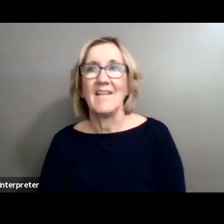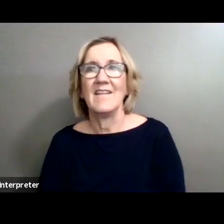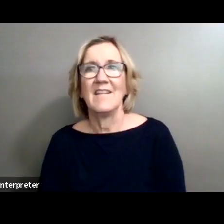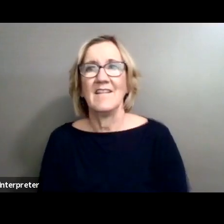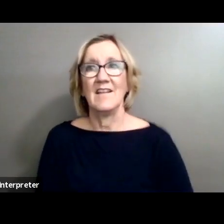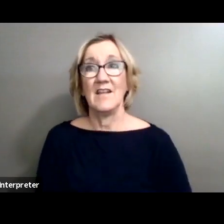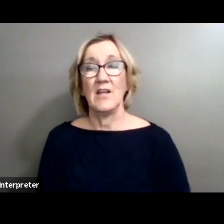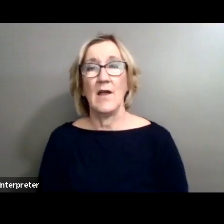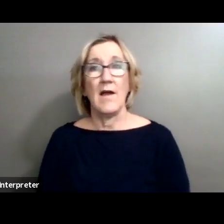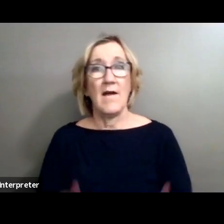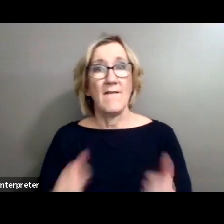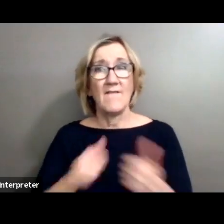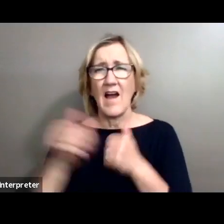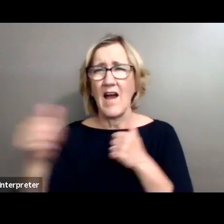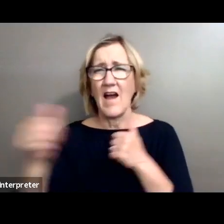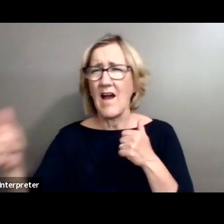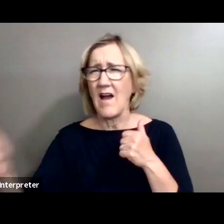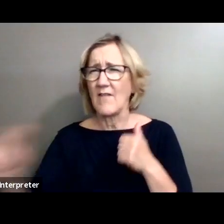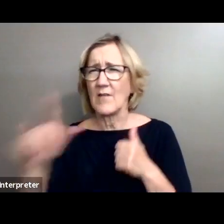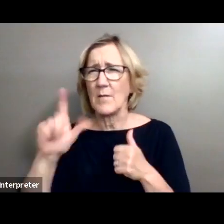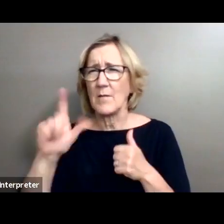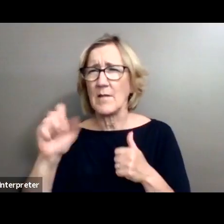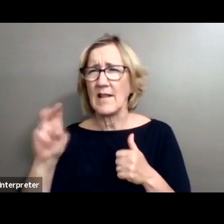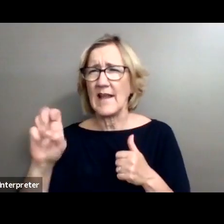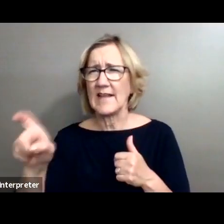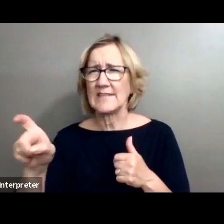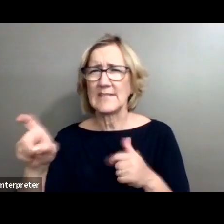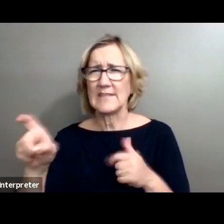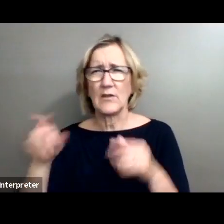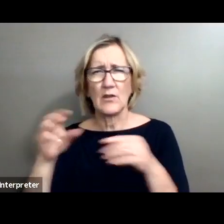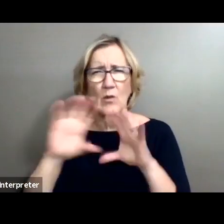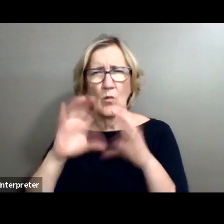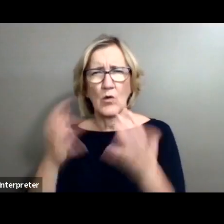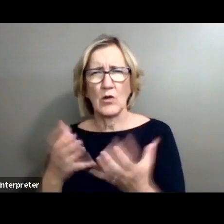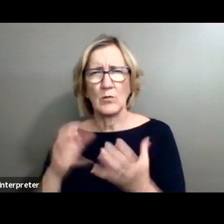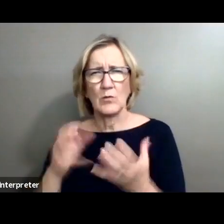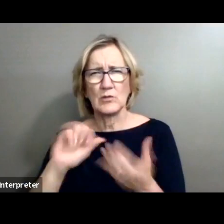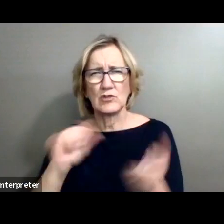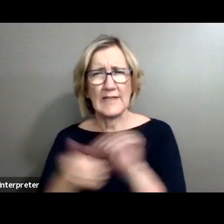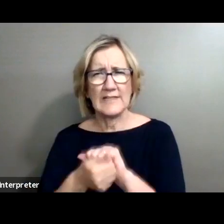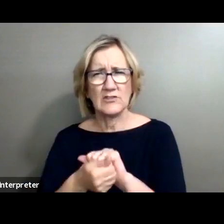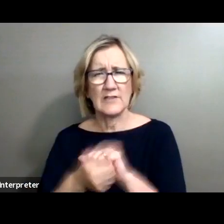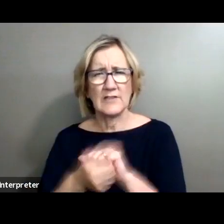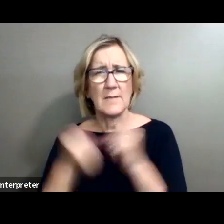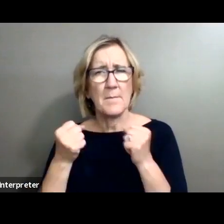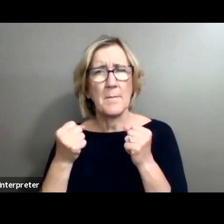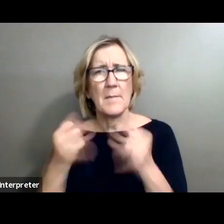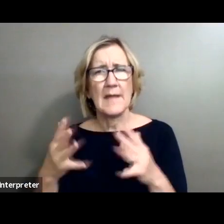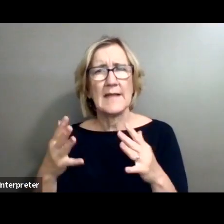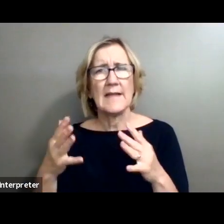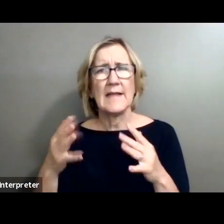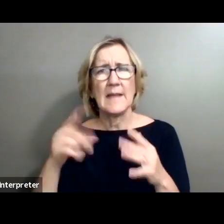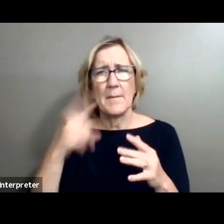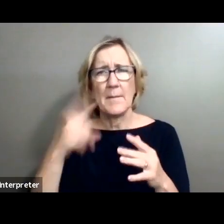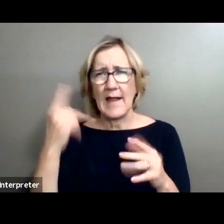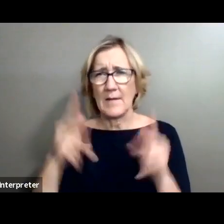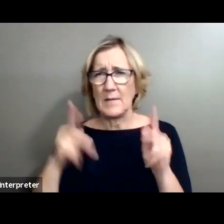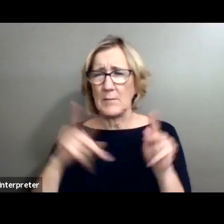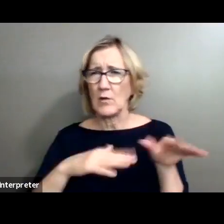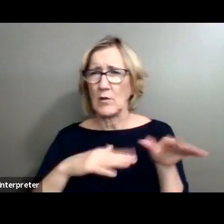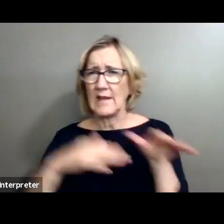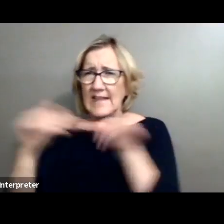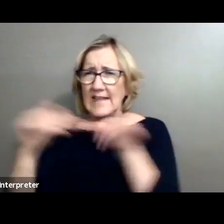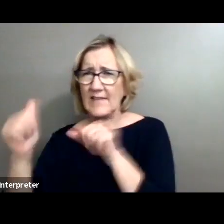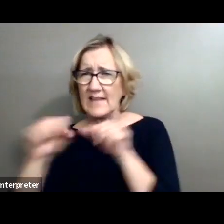Far away from Lenox, the world was changing. Many Black families were leaving the segregated South to start new lives in